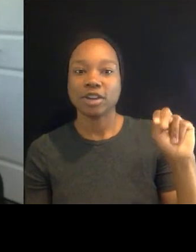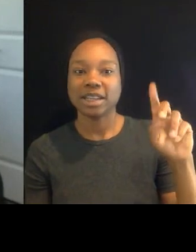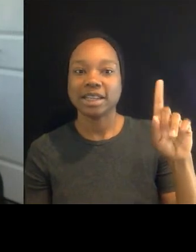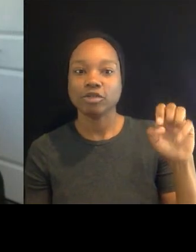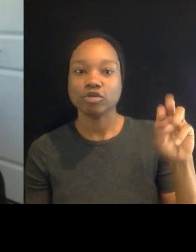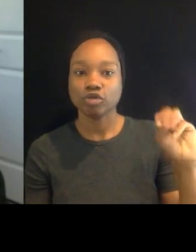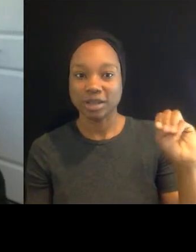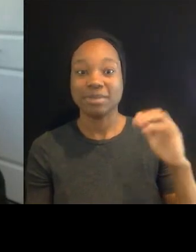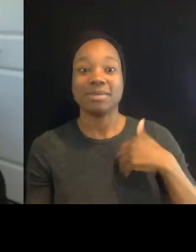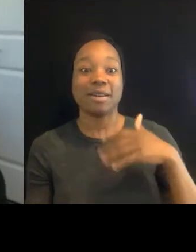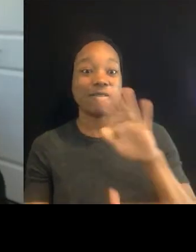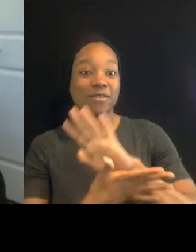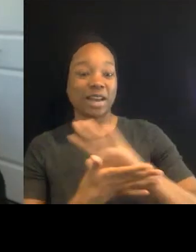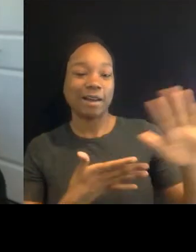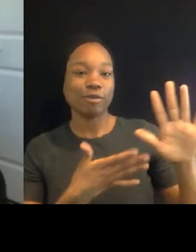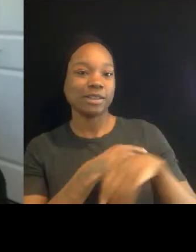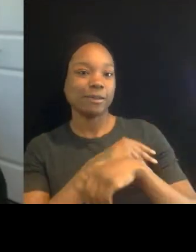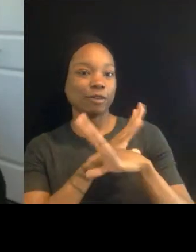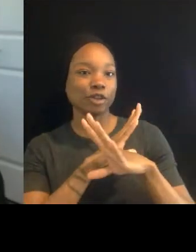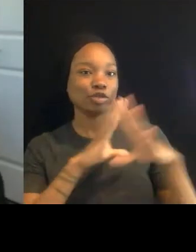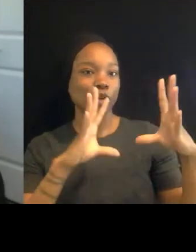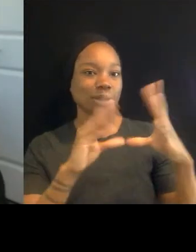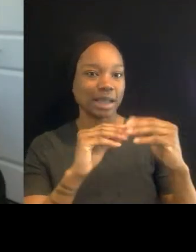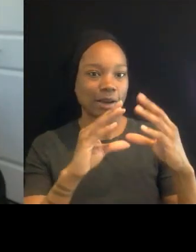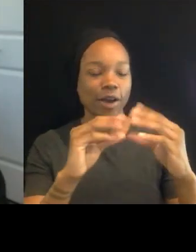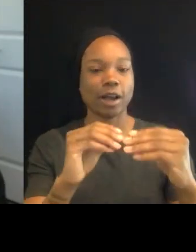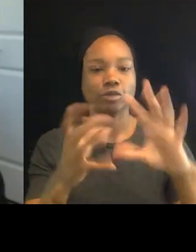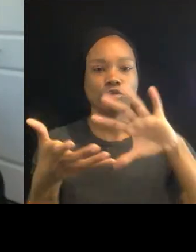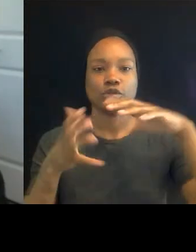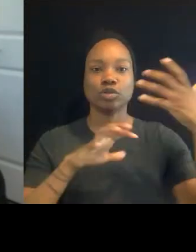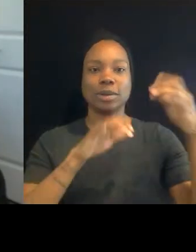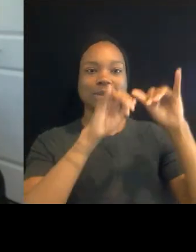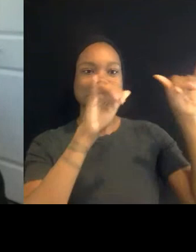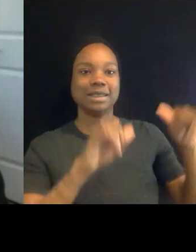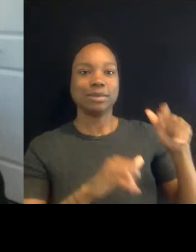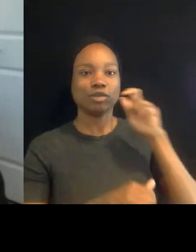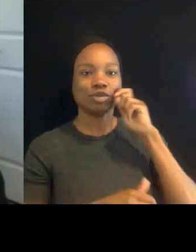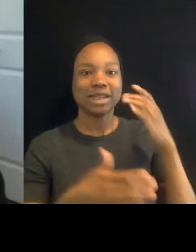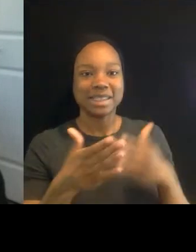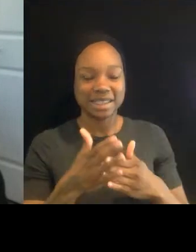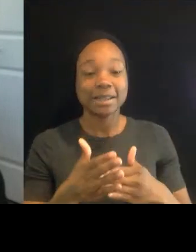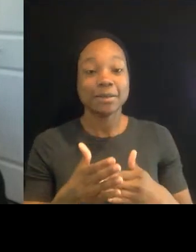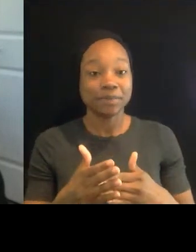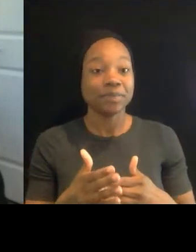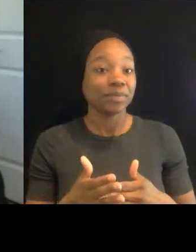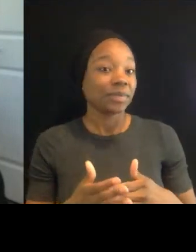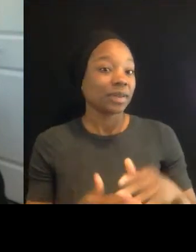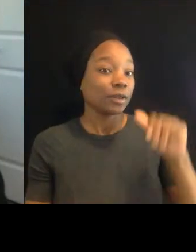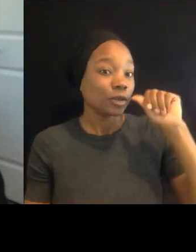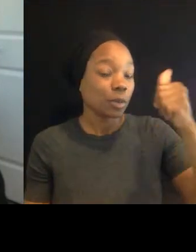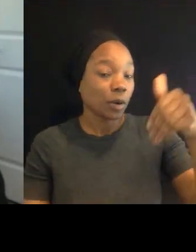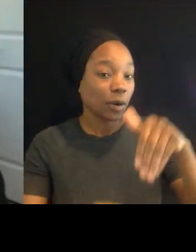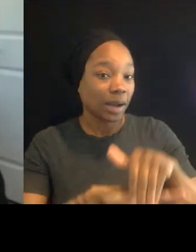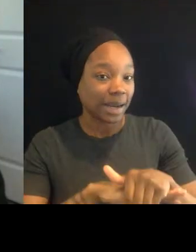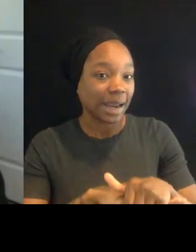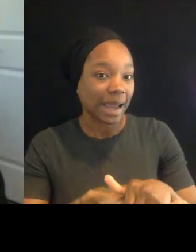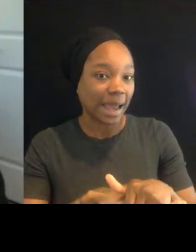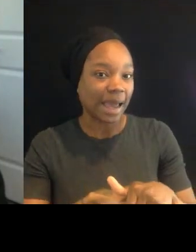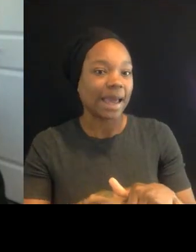and envisioning the nation beyond it. And as Amanda mentioned at the top, tomorrow night is braver than the one before it,